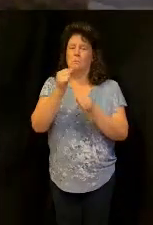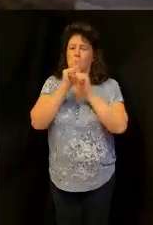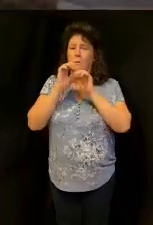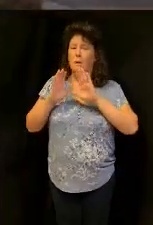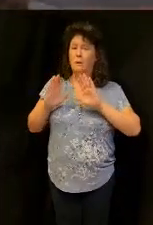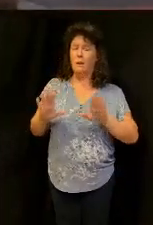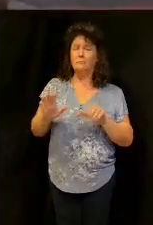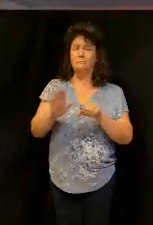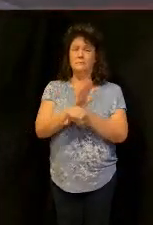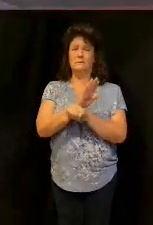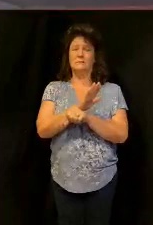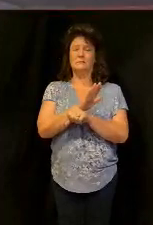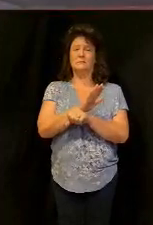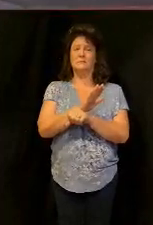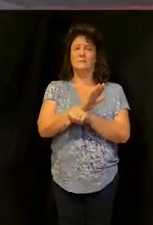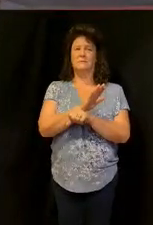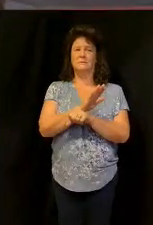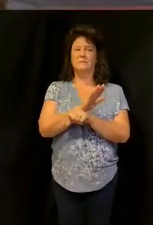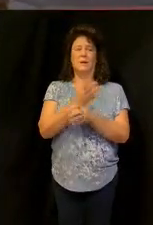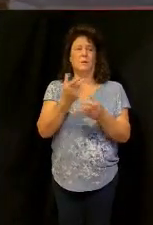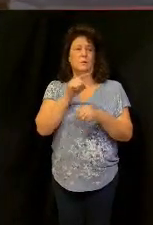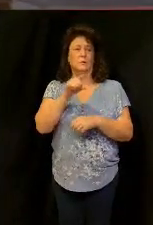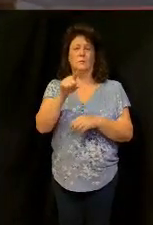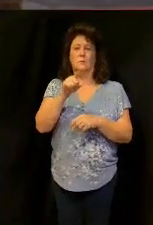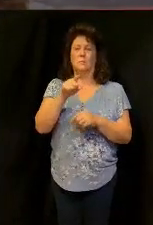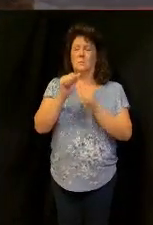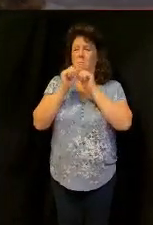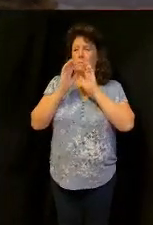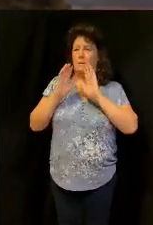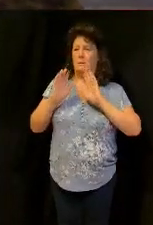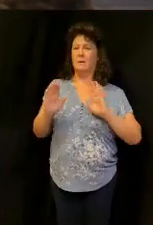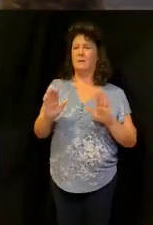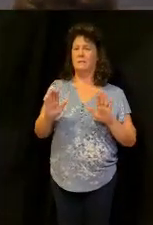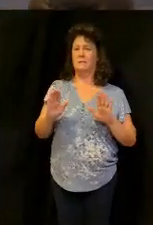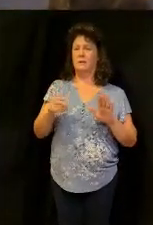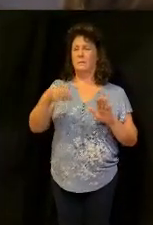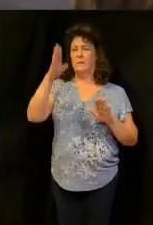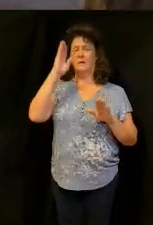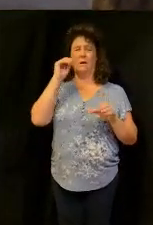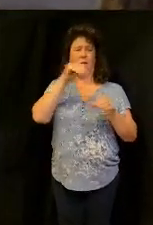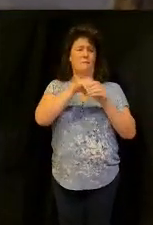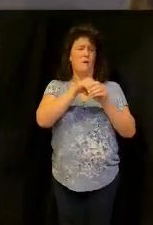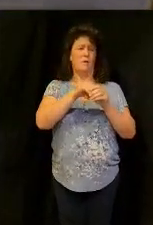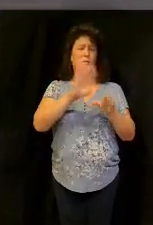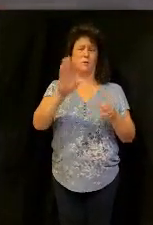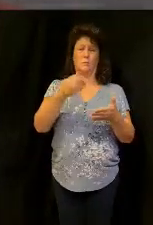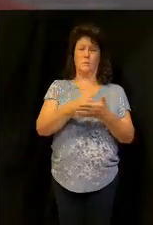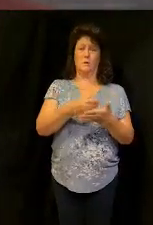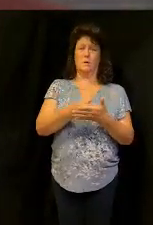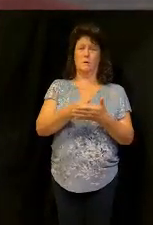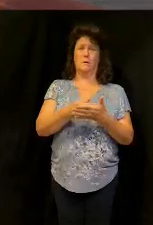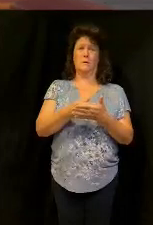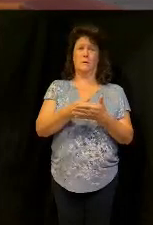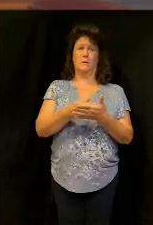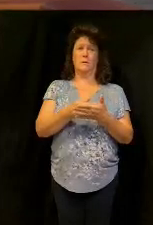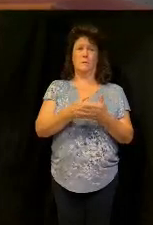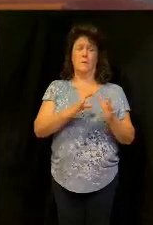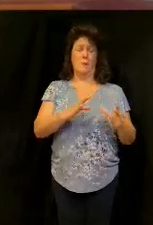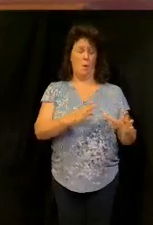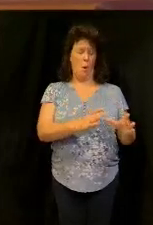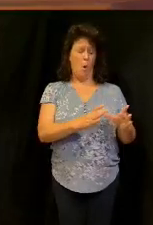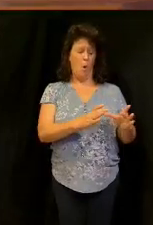listen listen here I want you to be blessed I want you God involved in your finances that way that hole gets sewed up